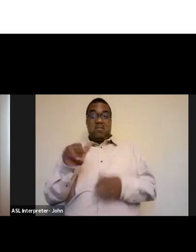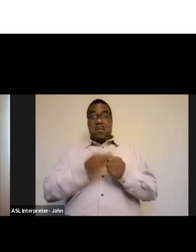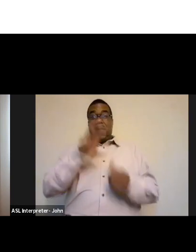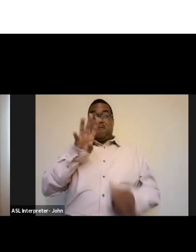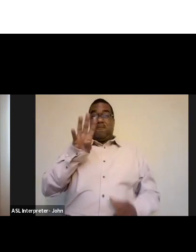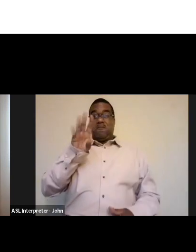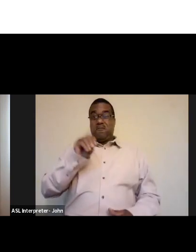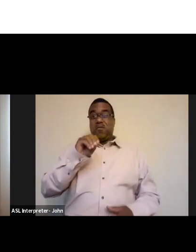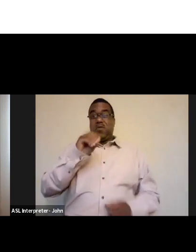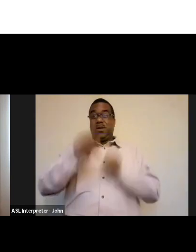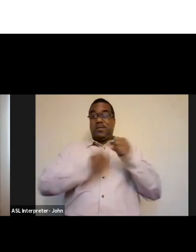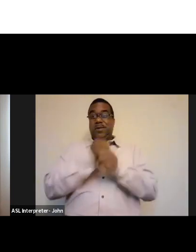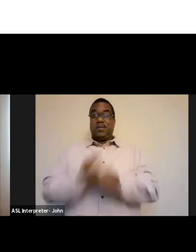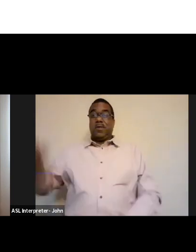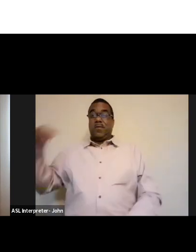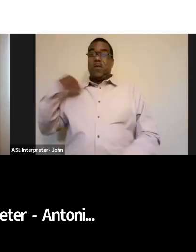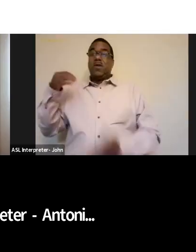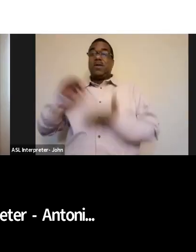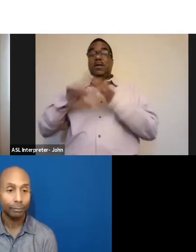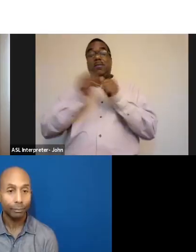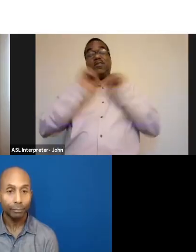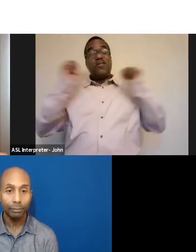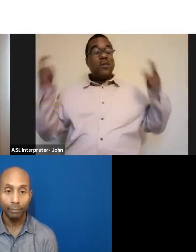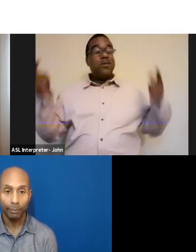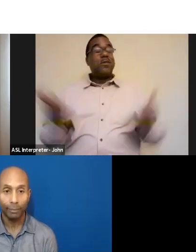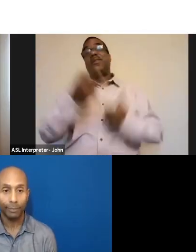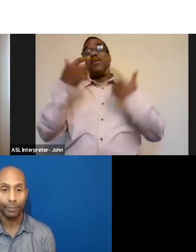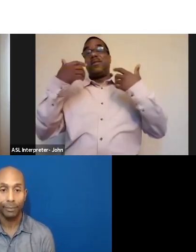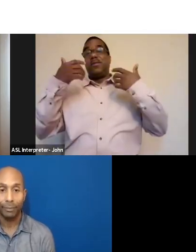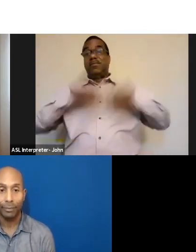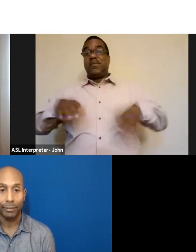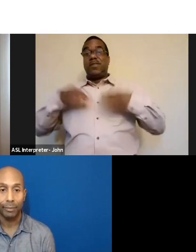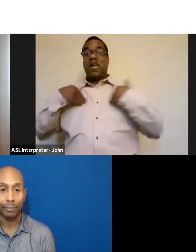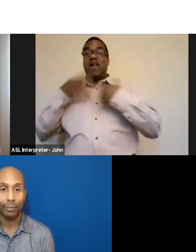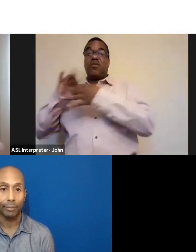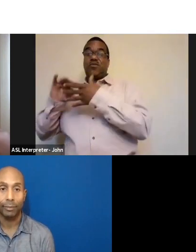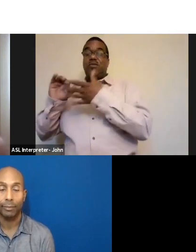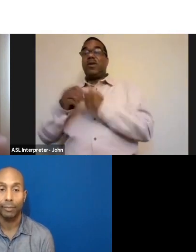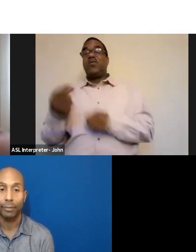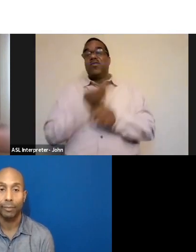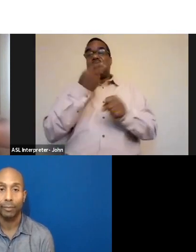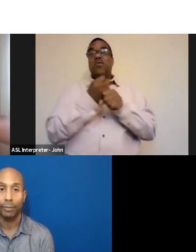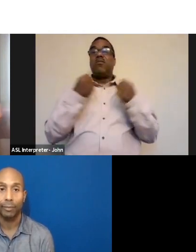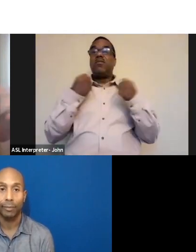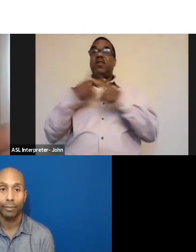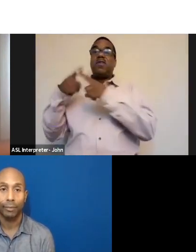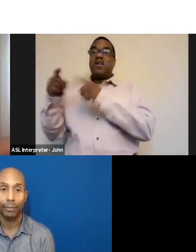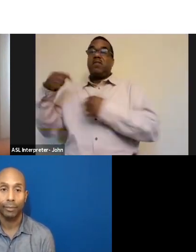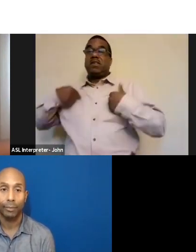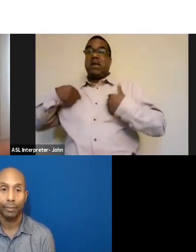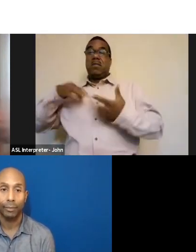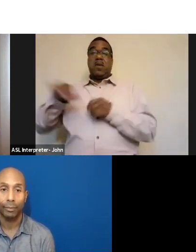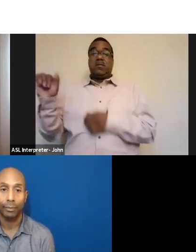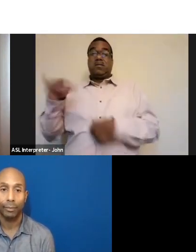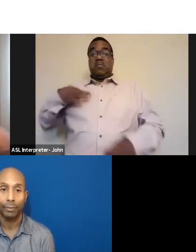And so like all of my clothes have a story. And by wearing them multiple times when I'm, you know, I've worn the shirt like to go